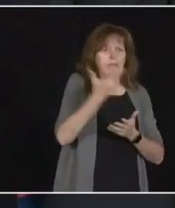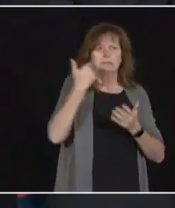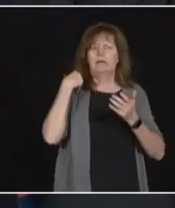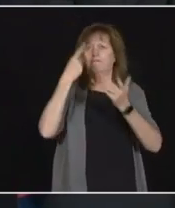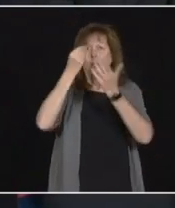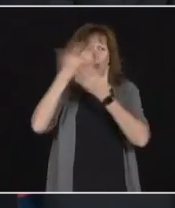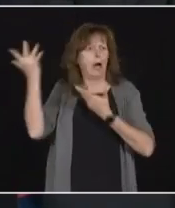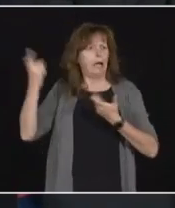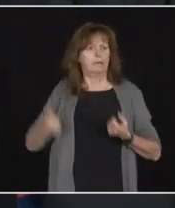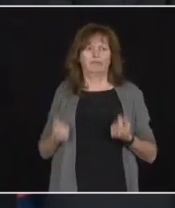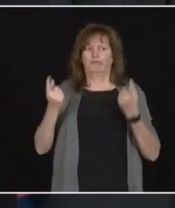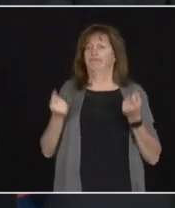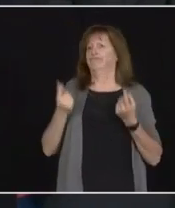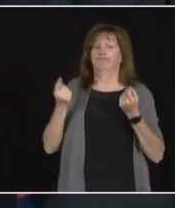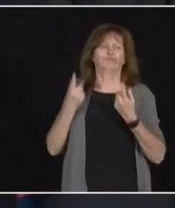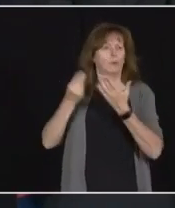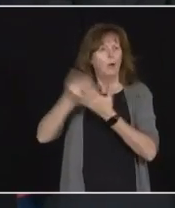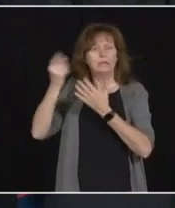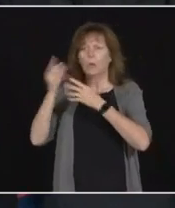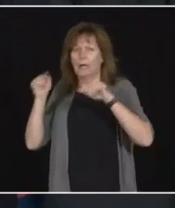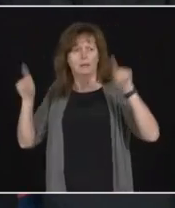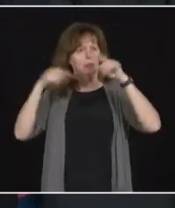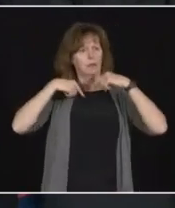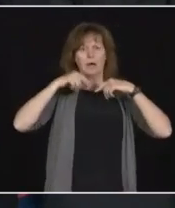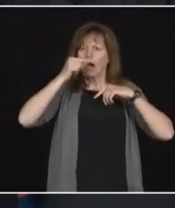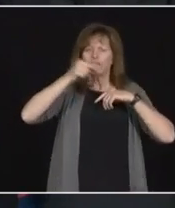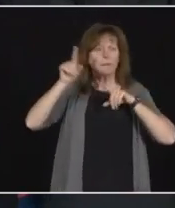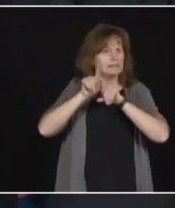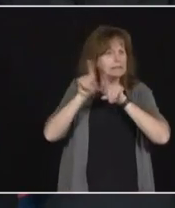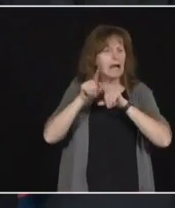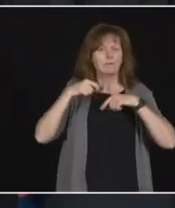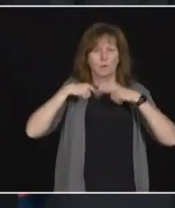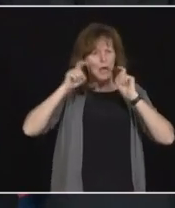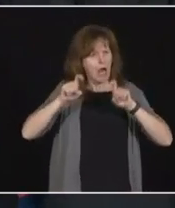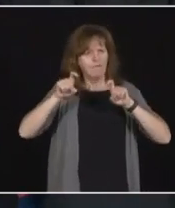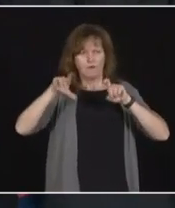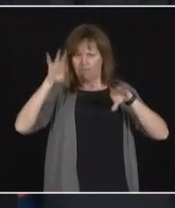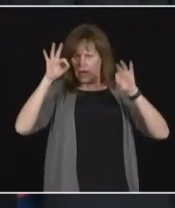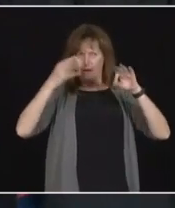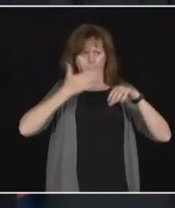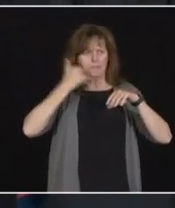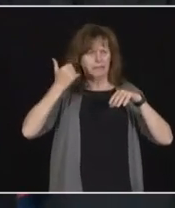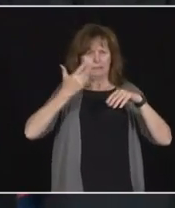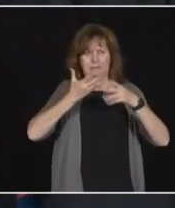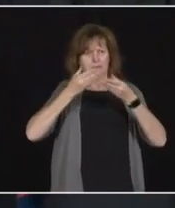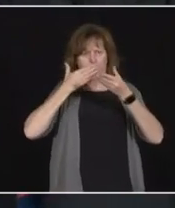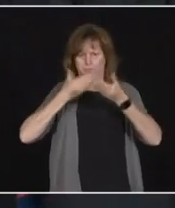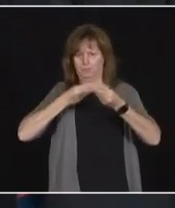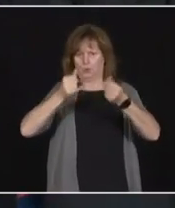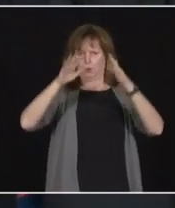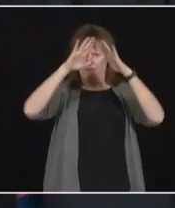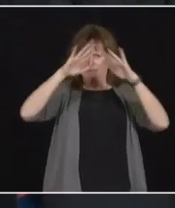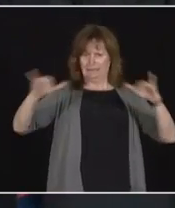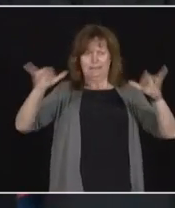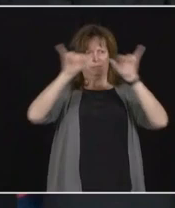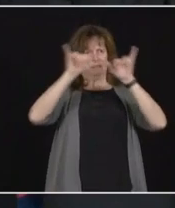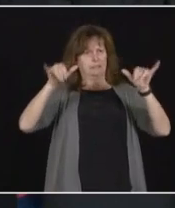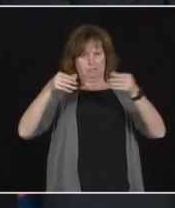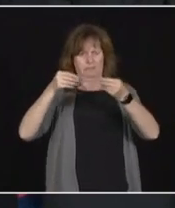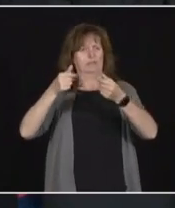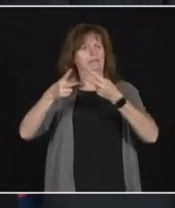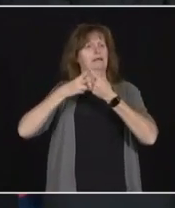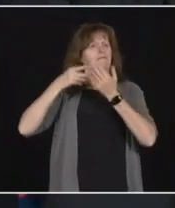drive efficiencies. And when we sat down and we talked to the police chief, Bill Blair at the time, I think it was about 2.5%